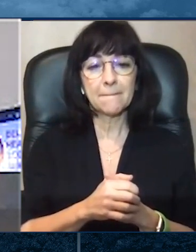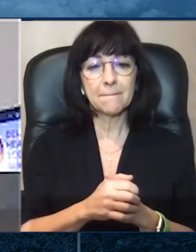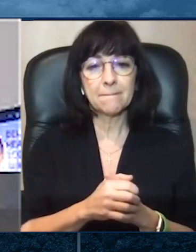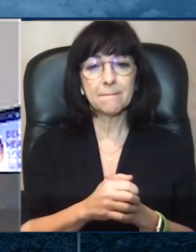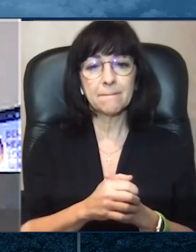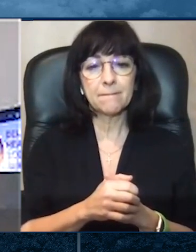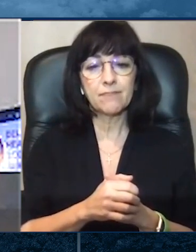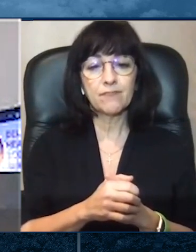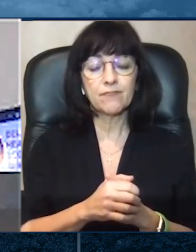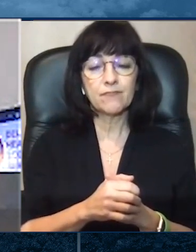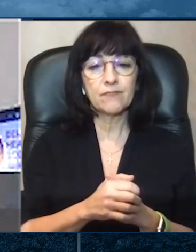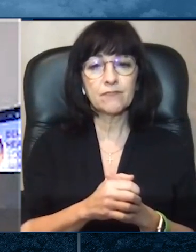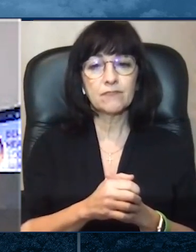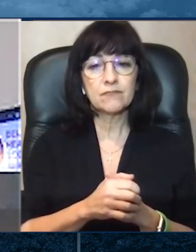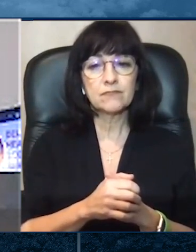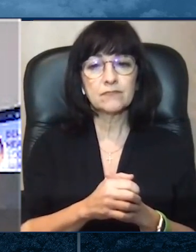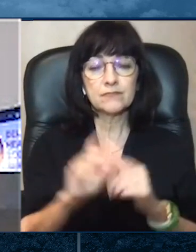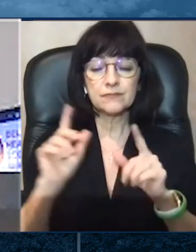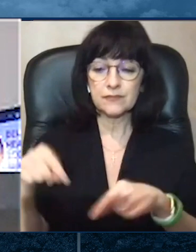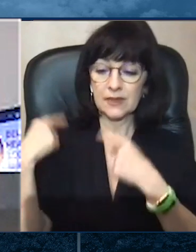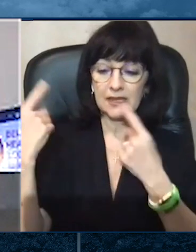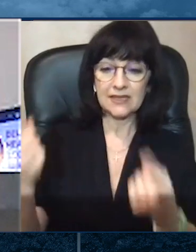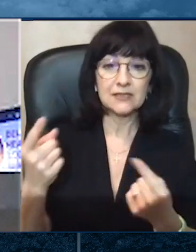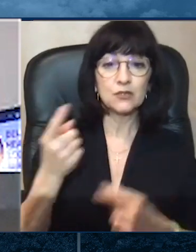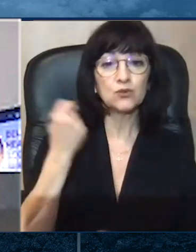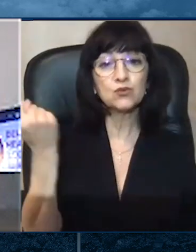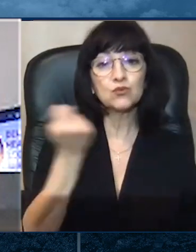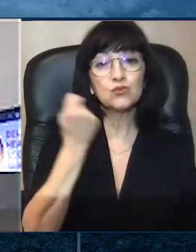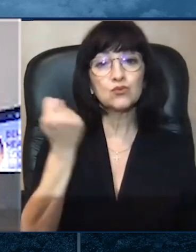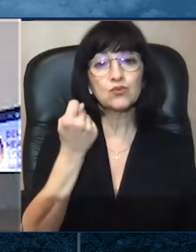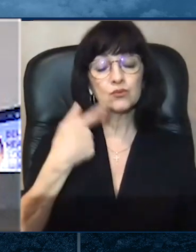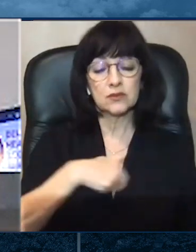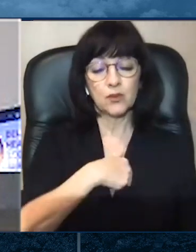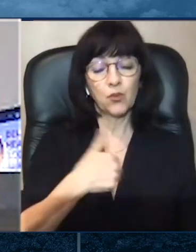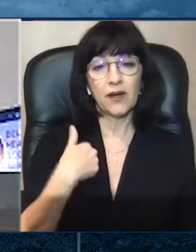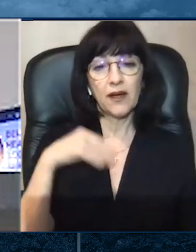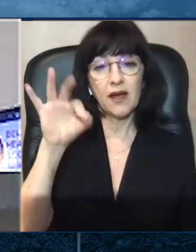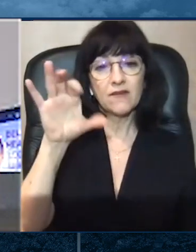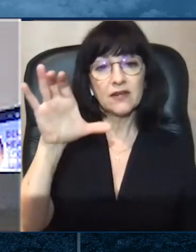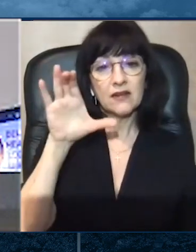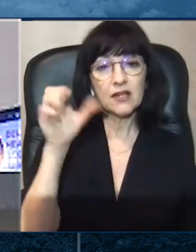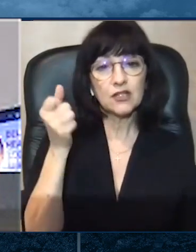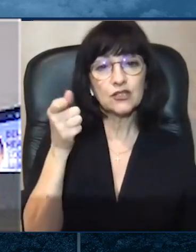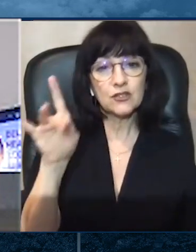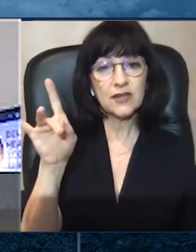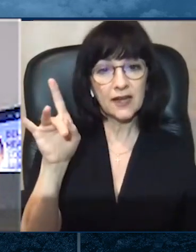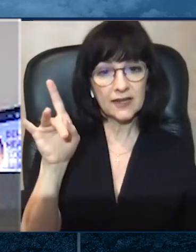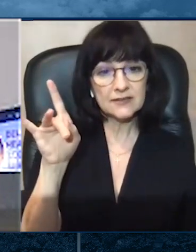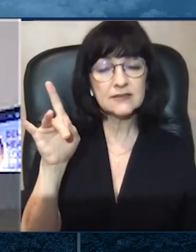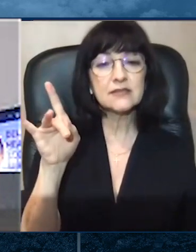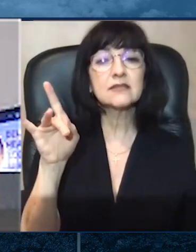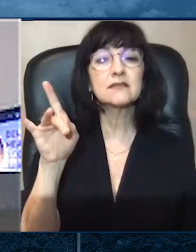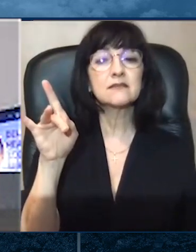casos conformeados por Laboratorio Atreves de nuestro estado.